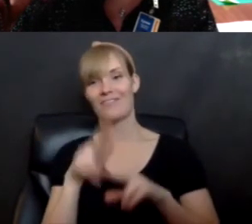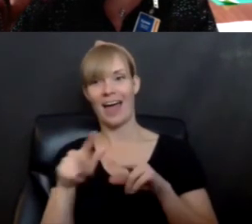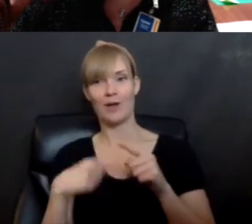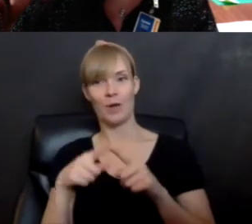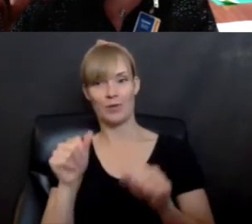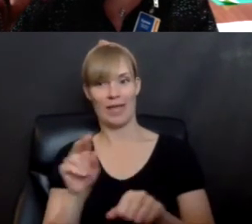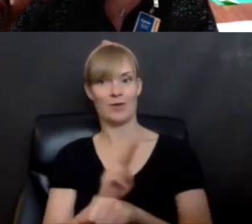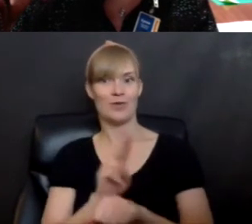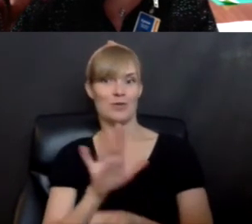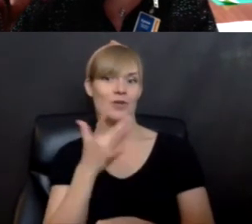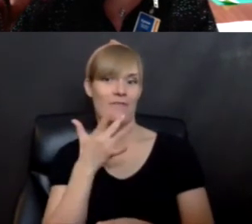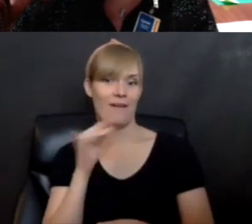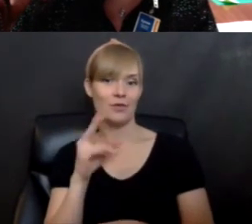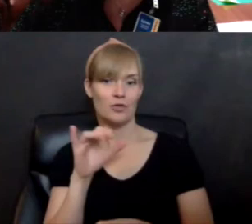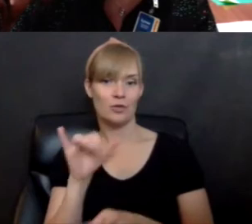your juicy word.